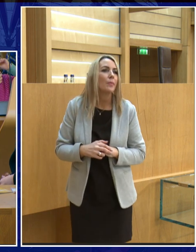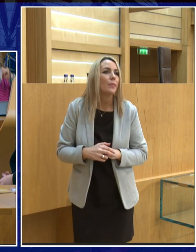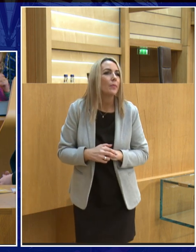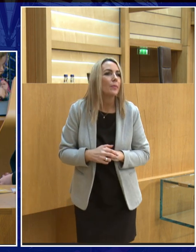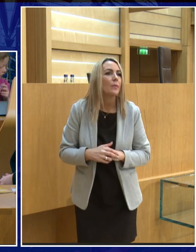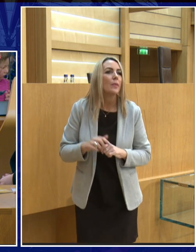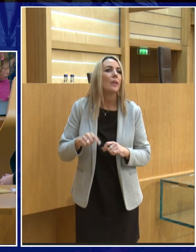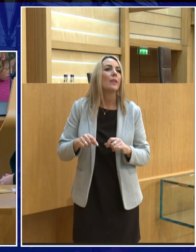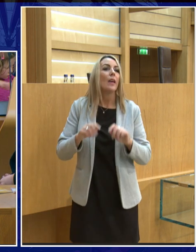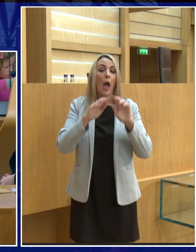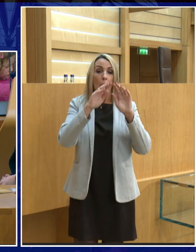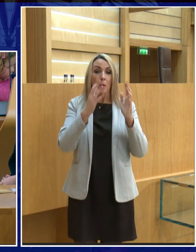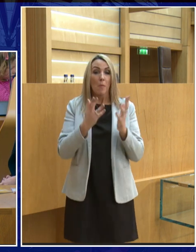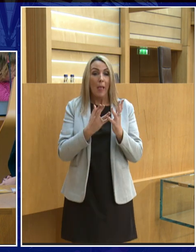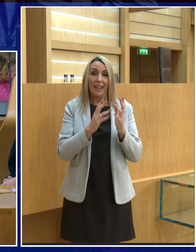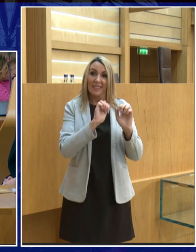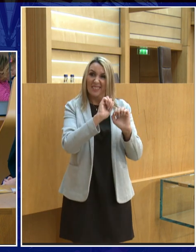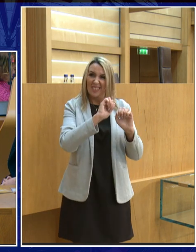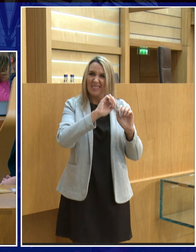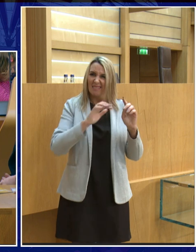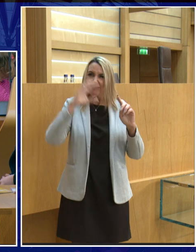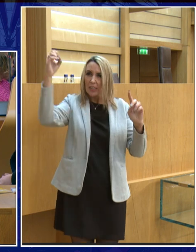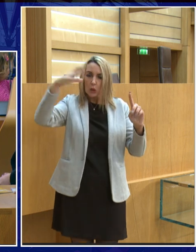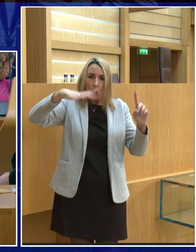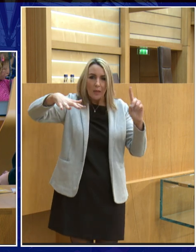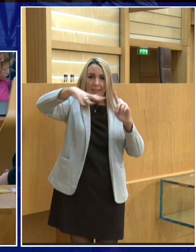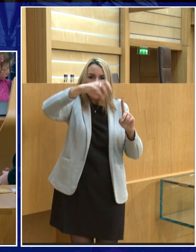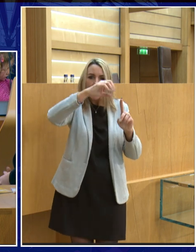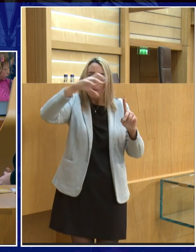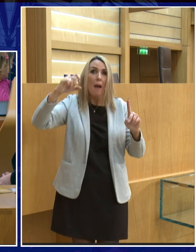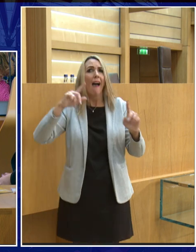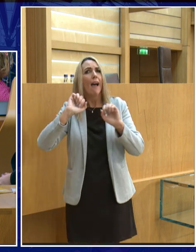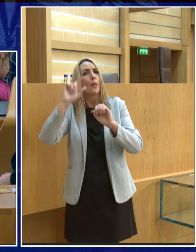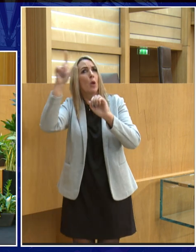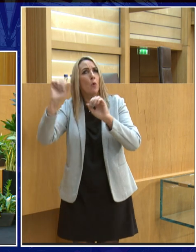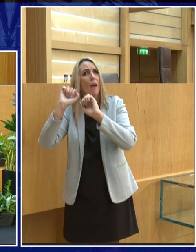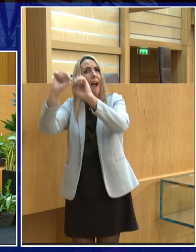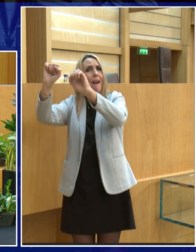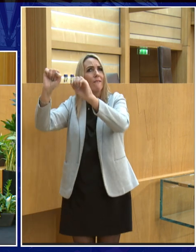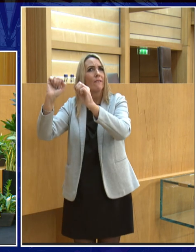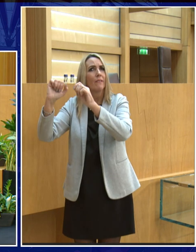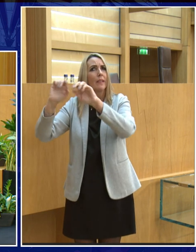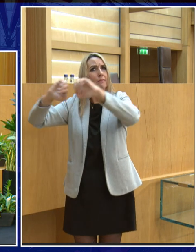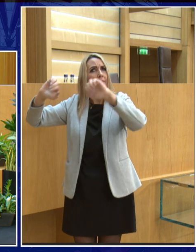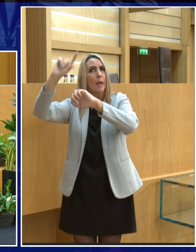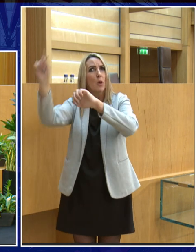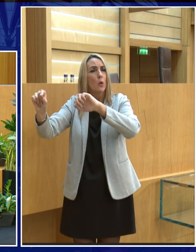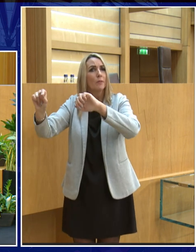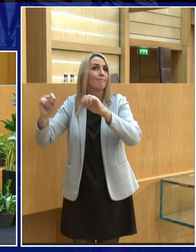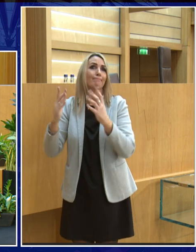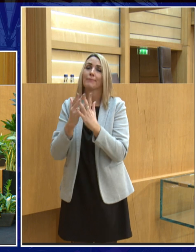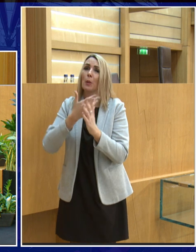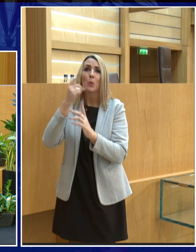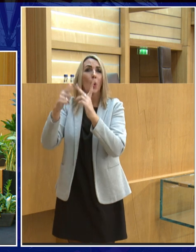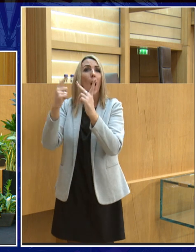in the solar system have their own moons so does the moon have its own moon ah does the moon have its own moon our moon doesn't have any moons